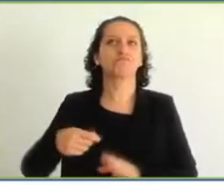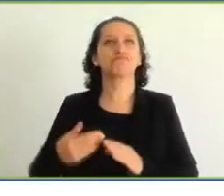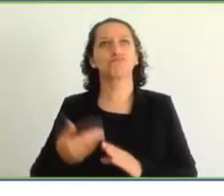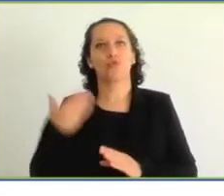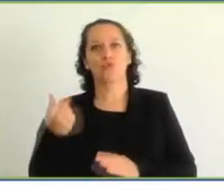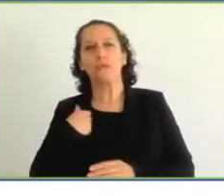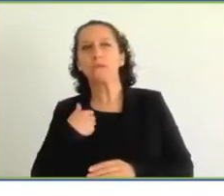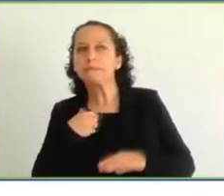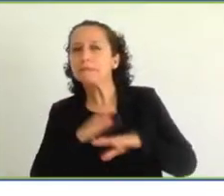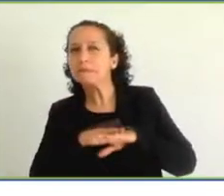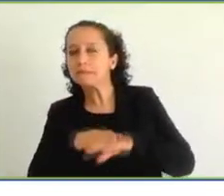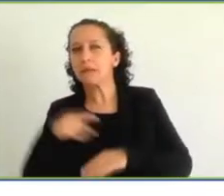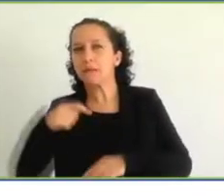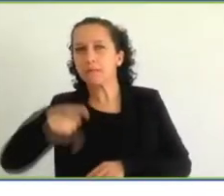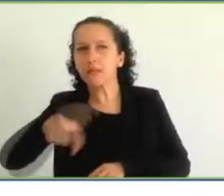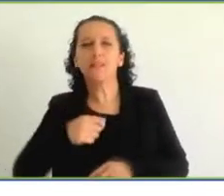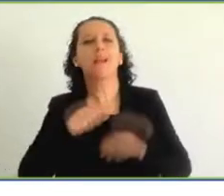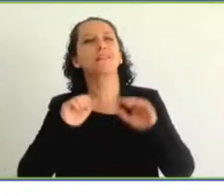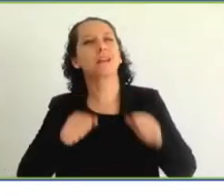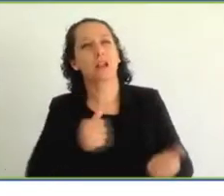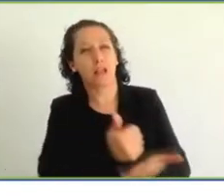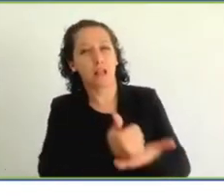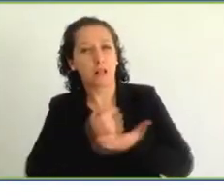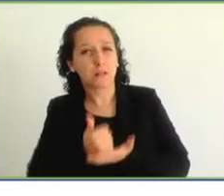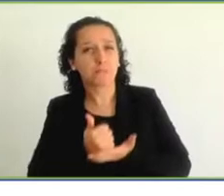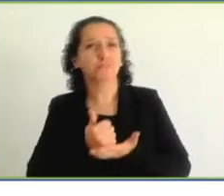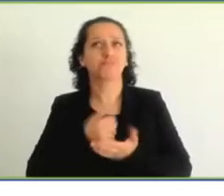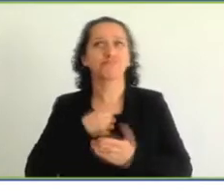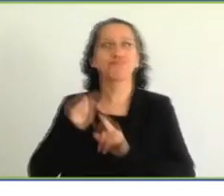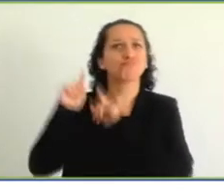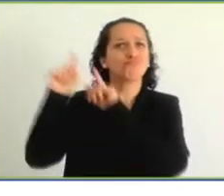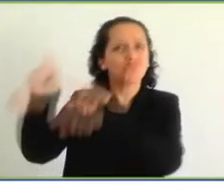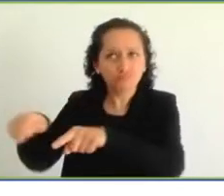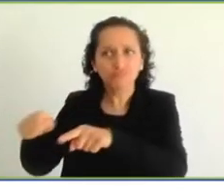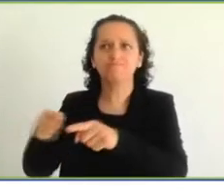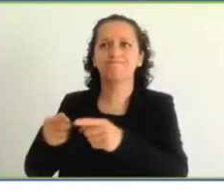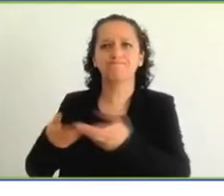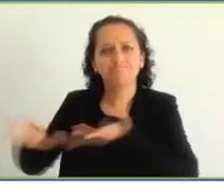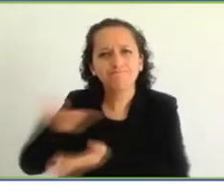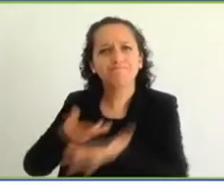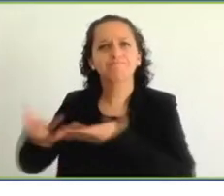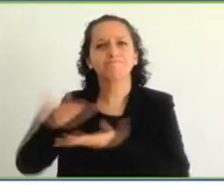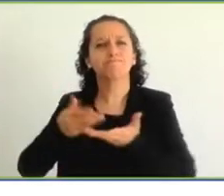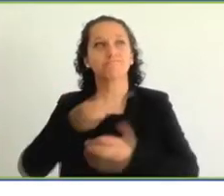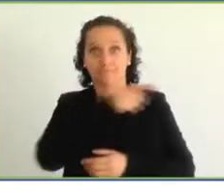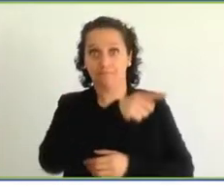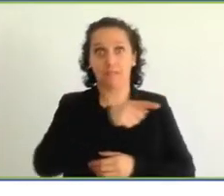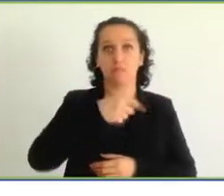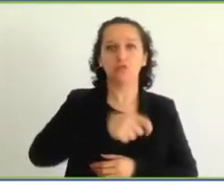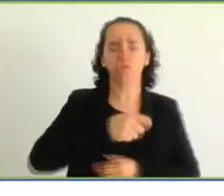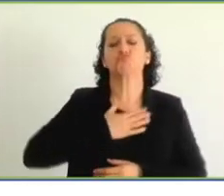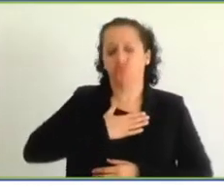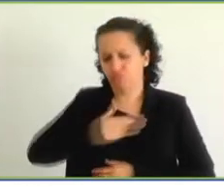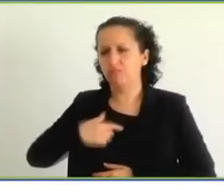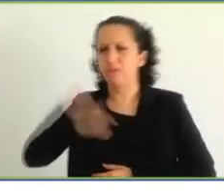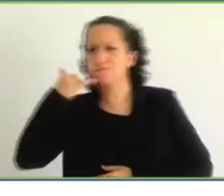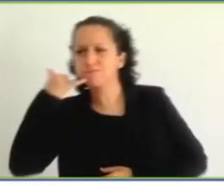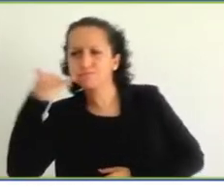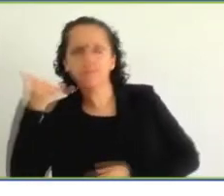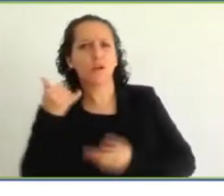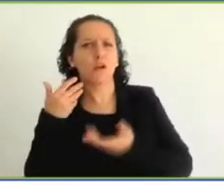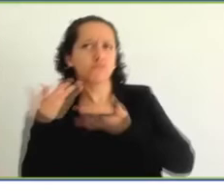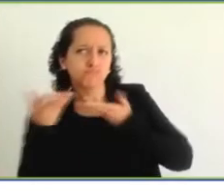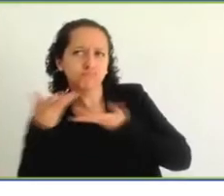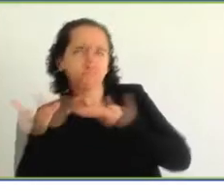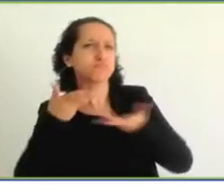receptive. put us on to his colleagues, Mrs. Joan John-Novel, and her biospace project, which gave